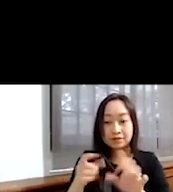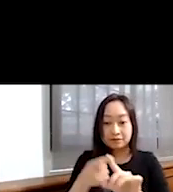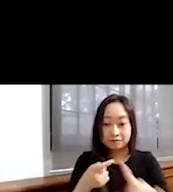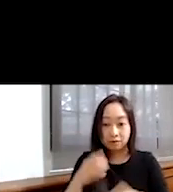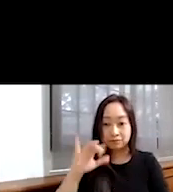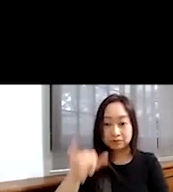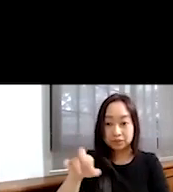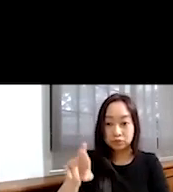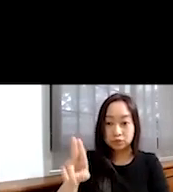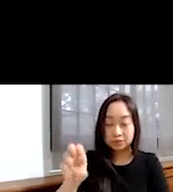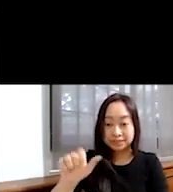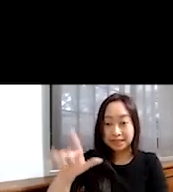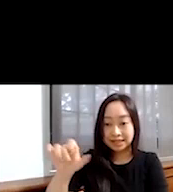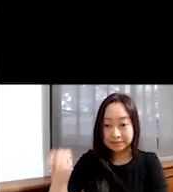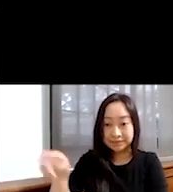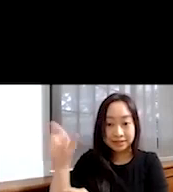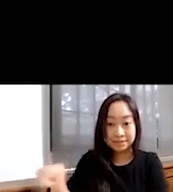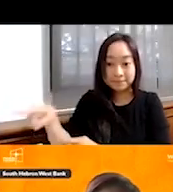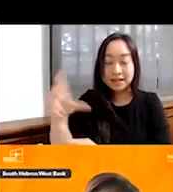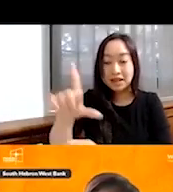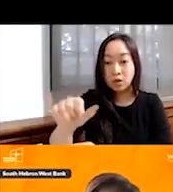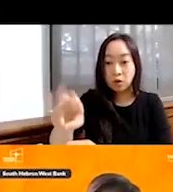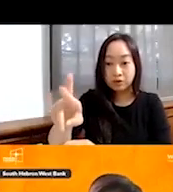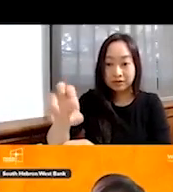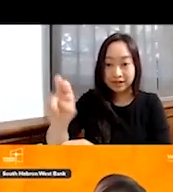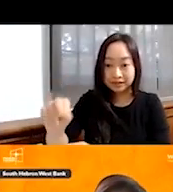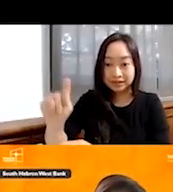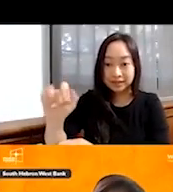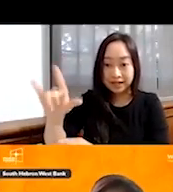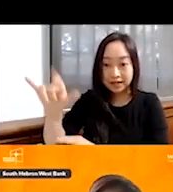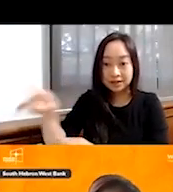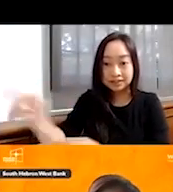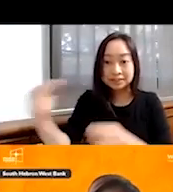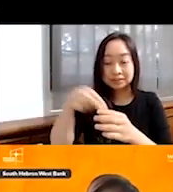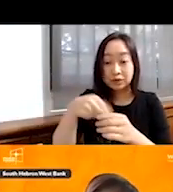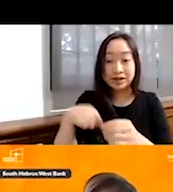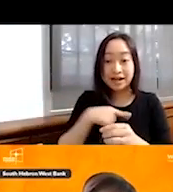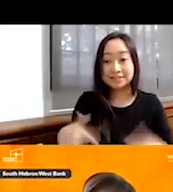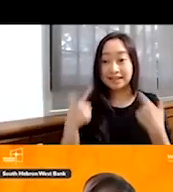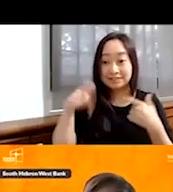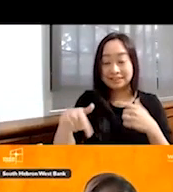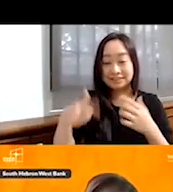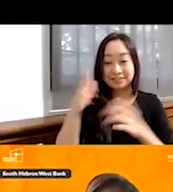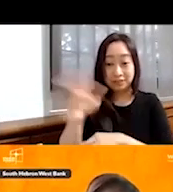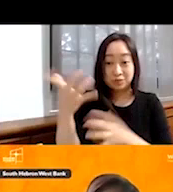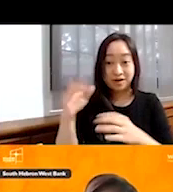Jerusalem. She's none other than Lauren Taylor, who is joining us live this evening. So, Lauren, you want to turn on your video?